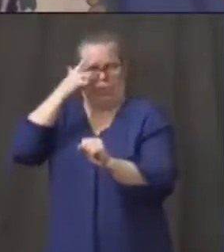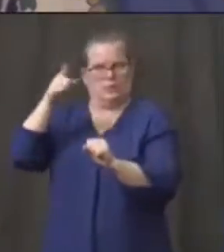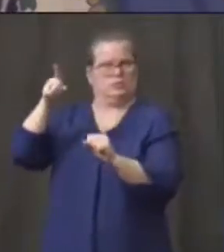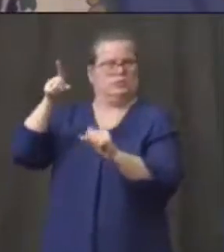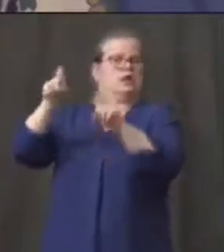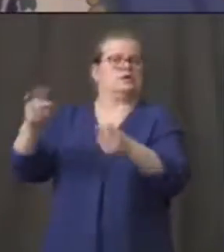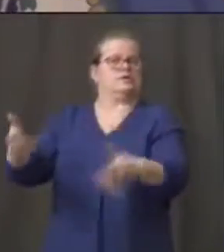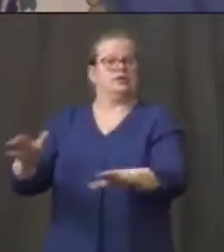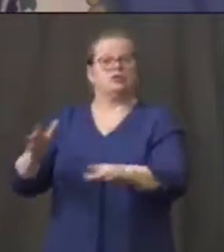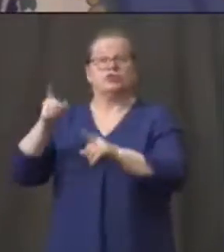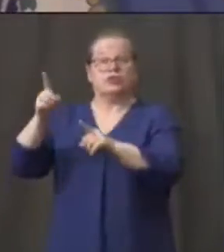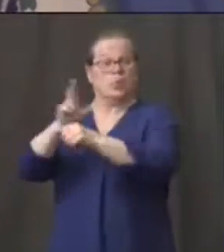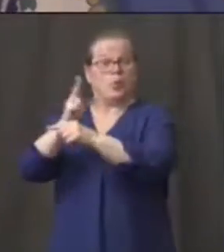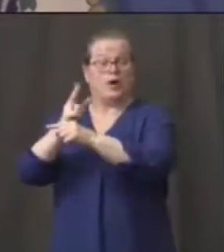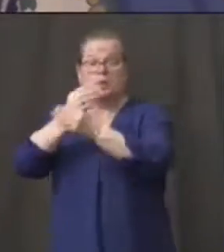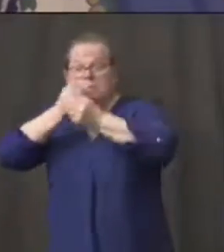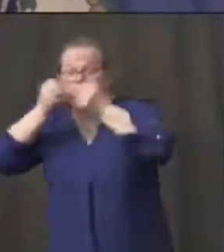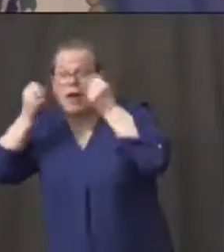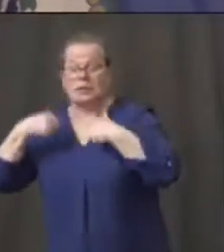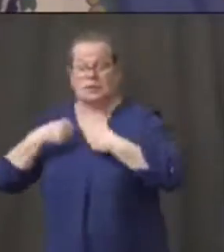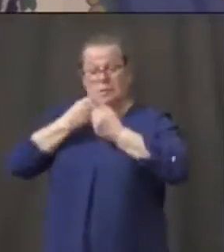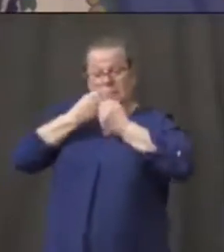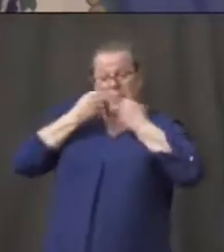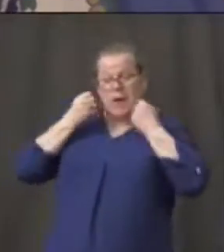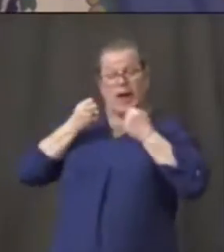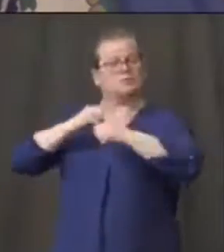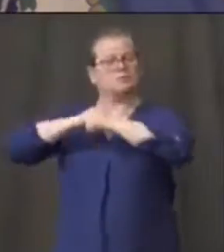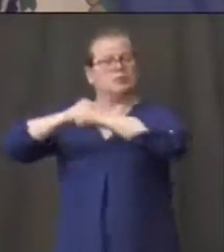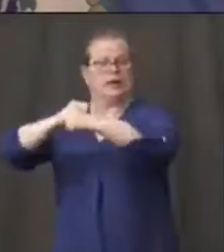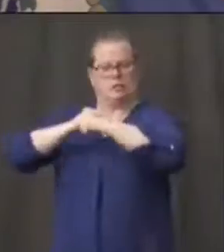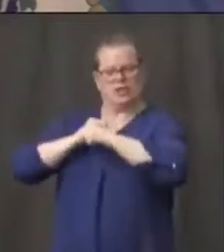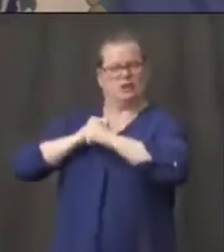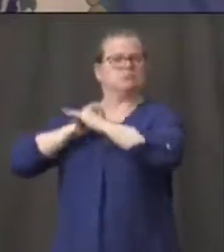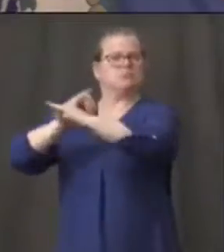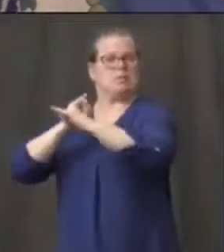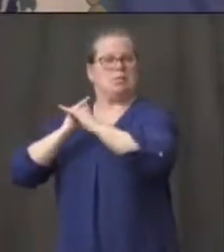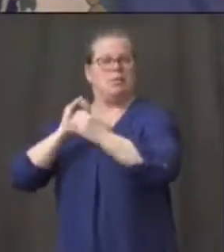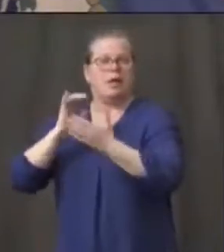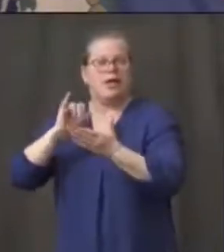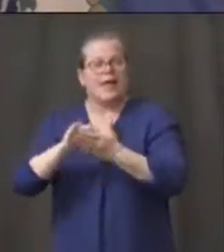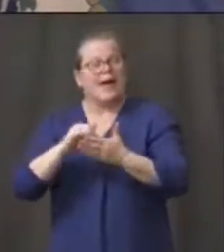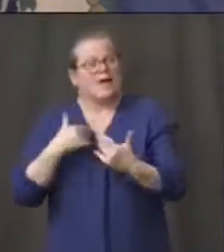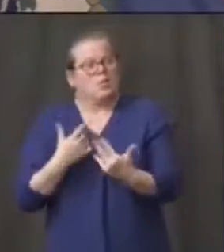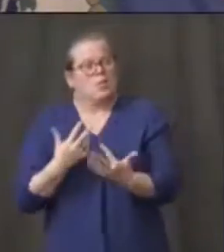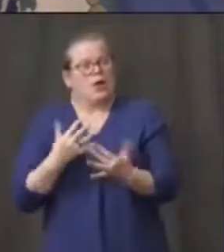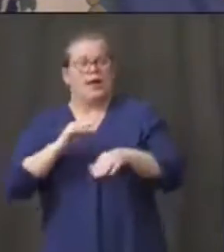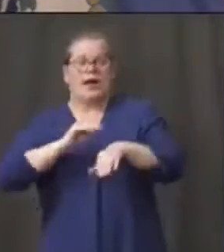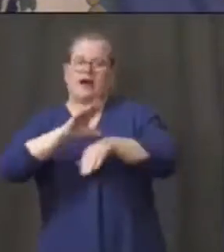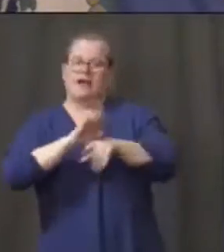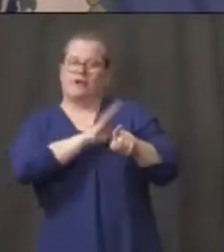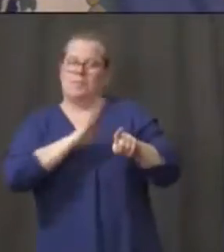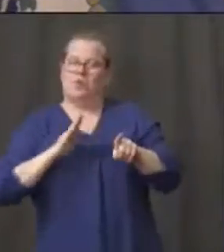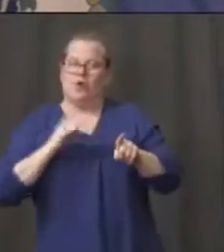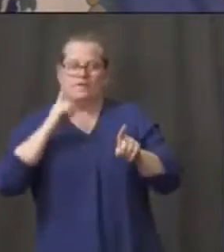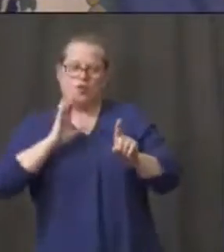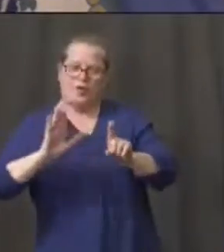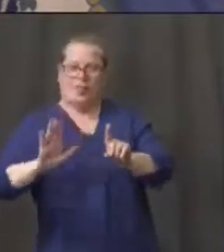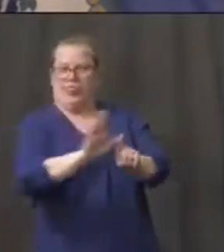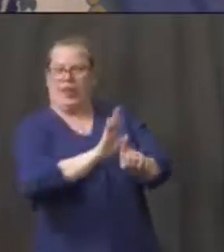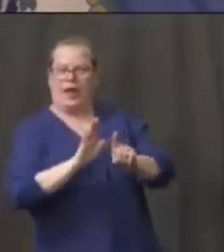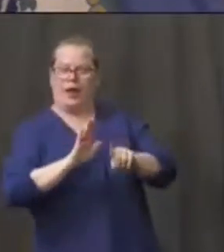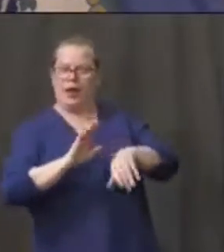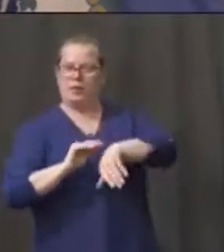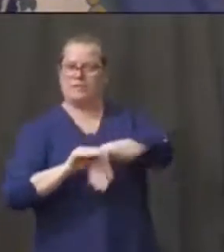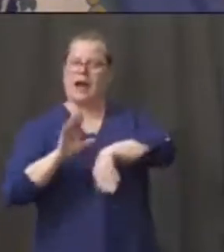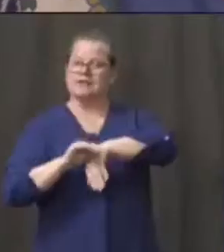they're protected as well. And that's a lot of what I'm going to hear from the advisory board over the next couple weeks. What are those companies? What do they